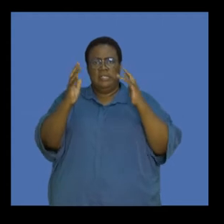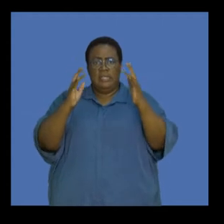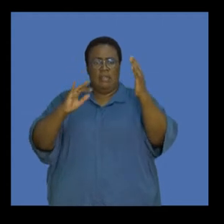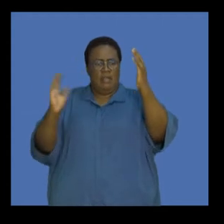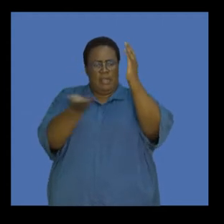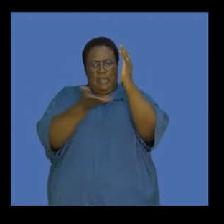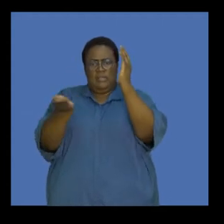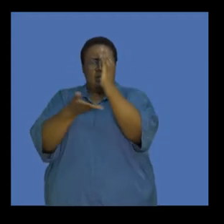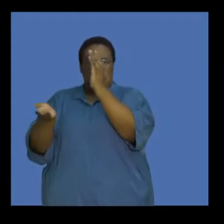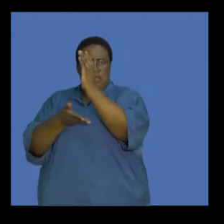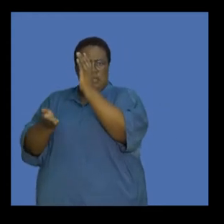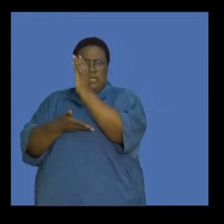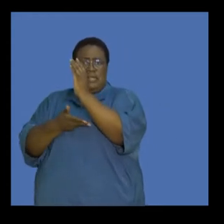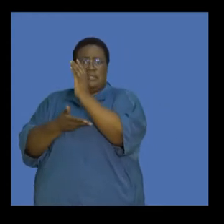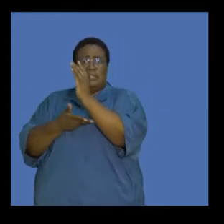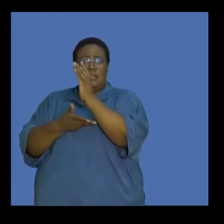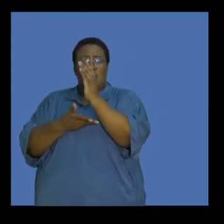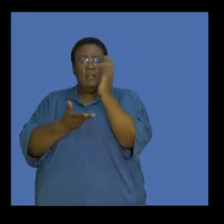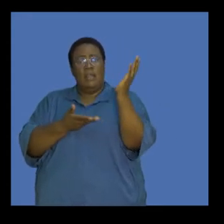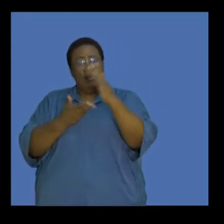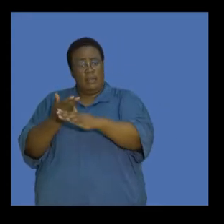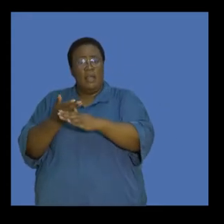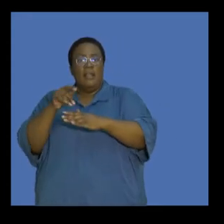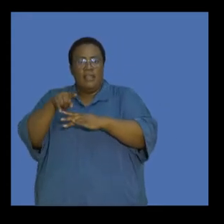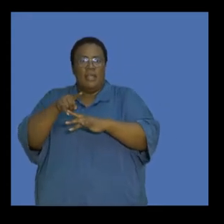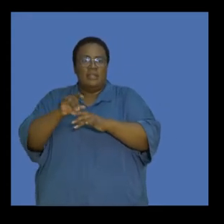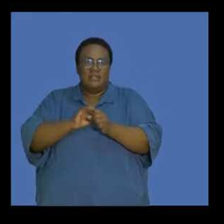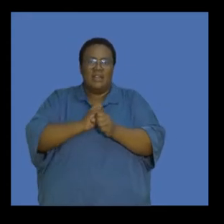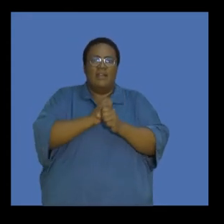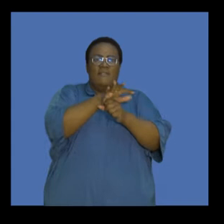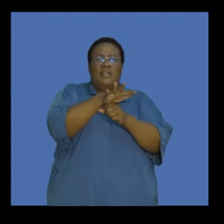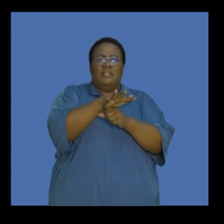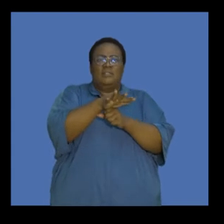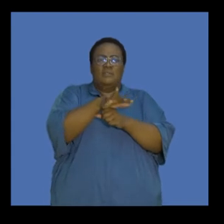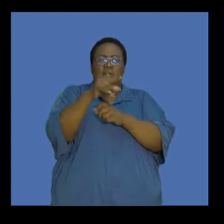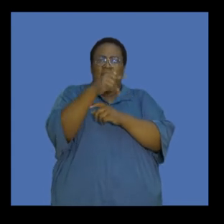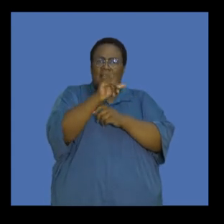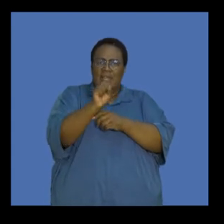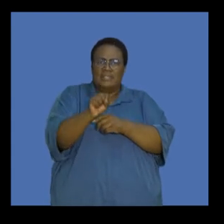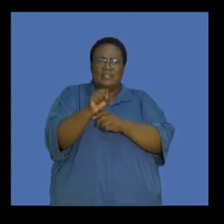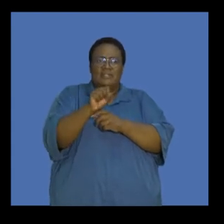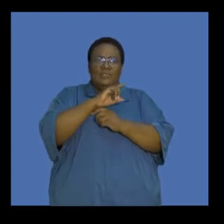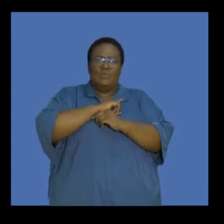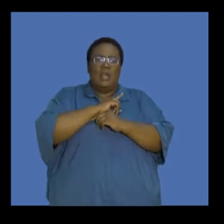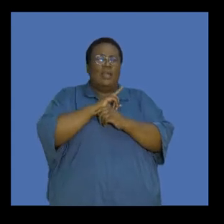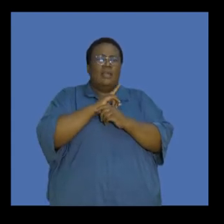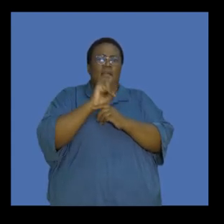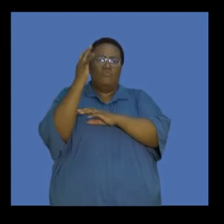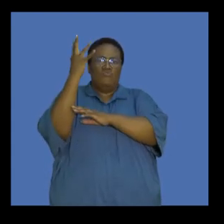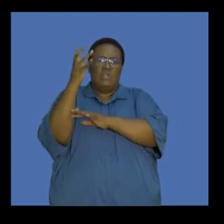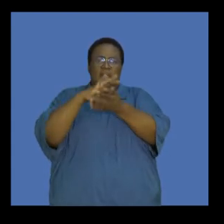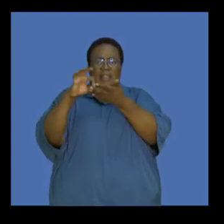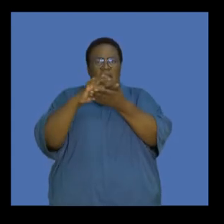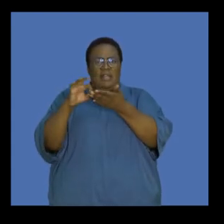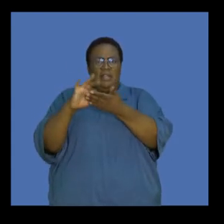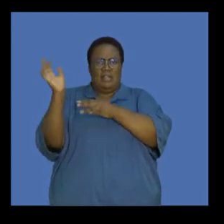removing them has a significant impact on the greenhouse gases. And in terms of the manufacturing sector, in terms of global manufacturing,